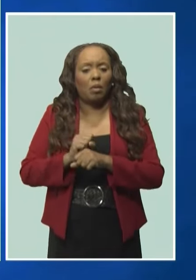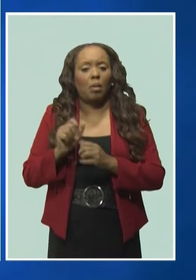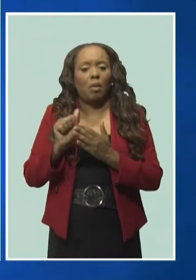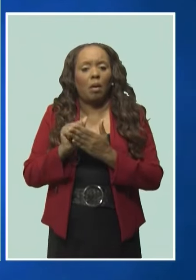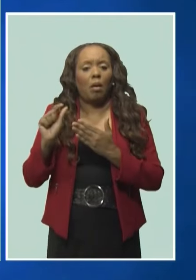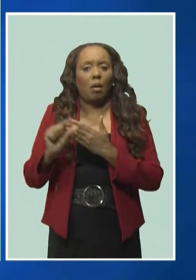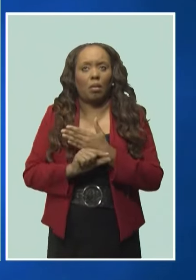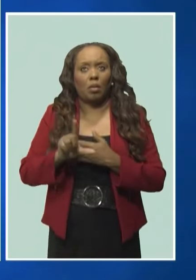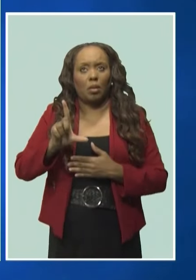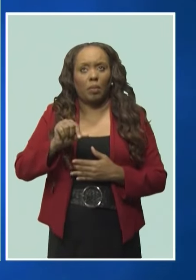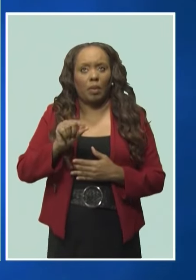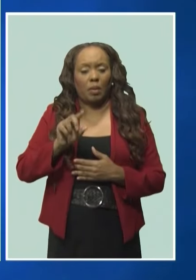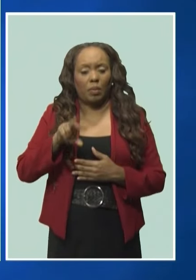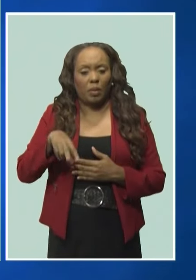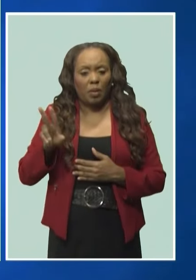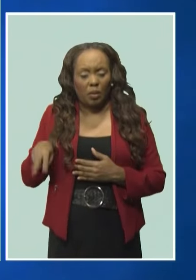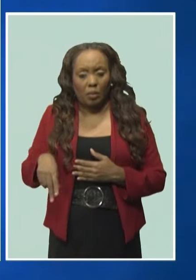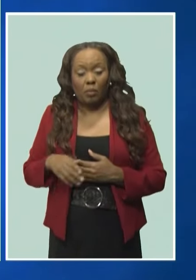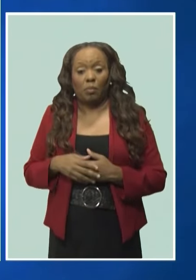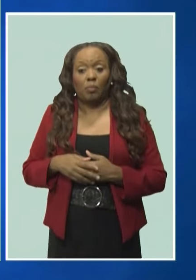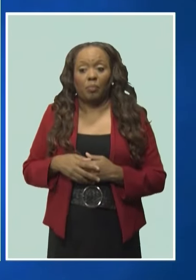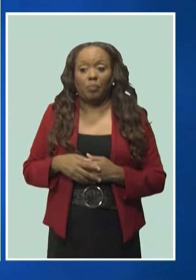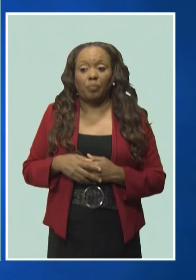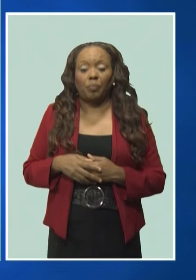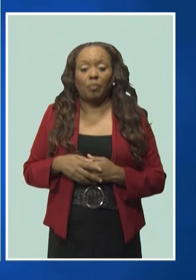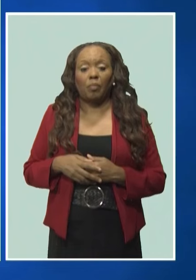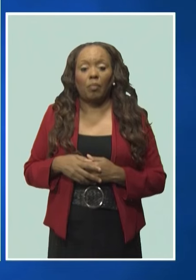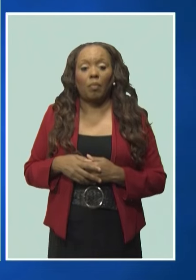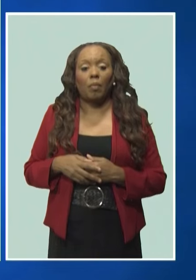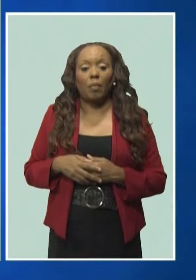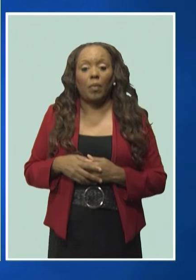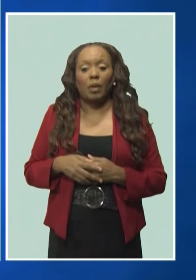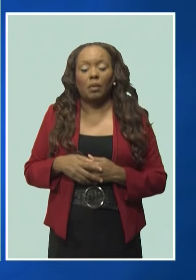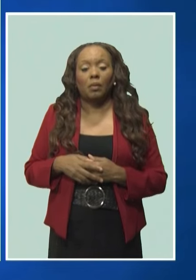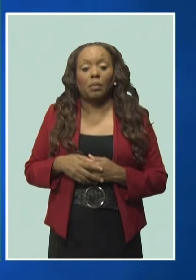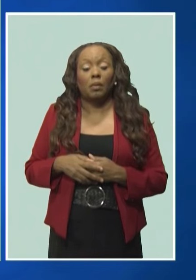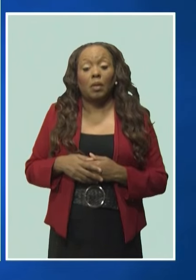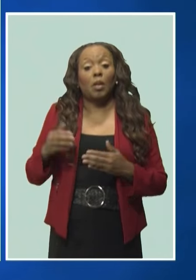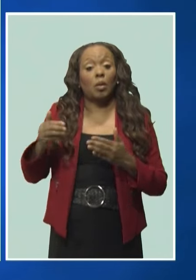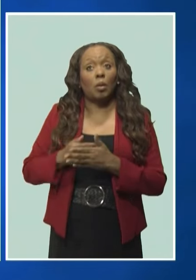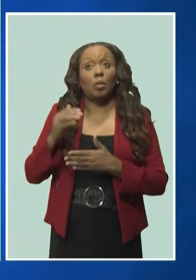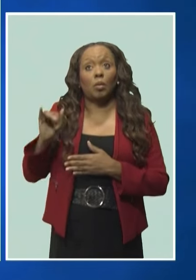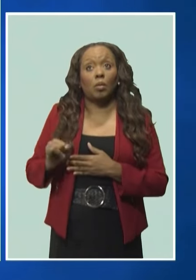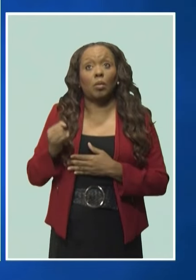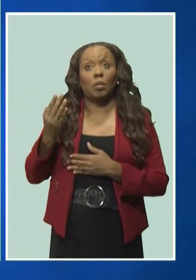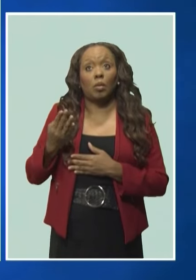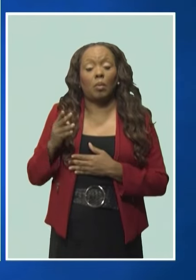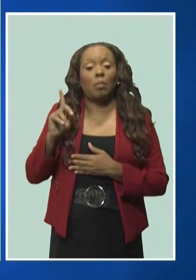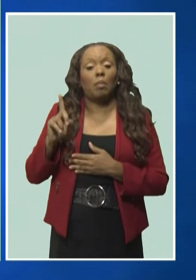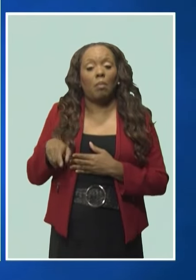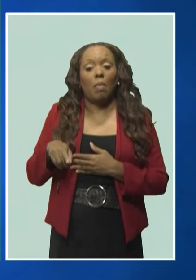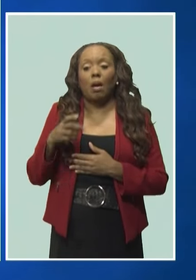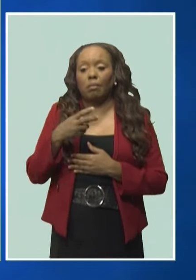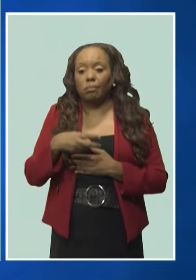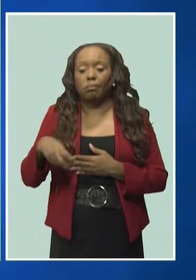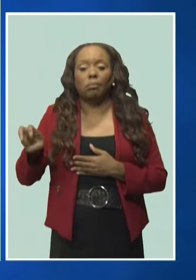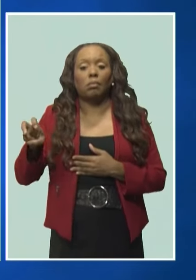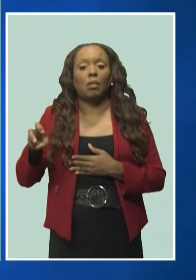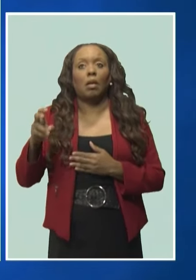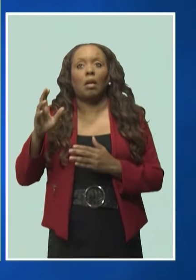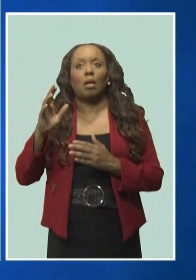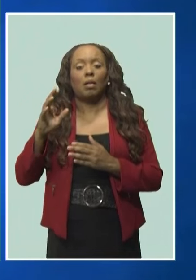the symptoms got worse when Ms. Smith, who had been hired as a sales associate, was reassigned to the company's paint room.